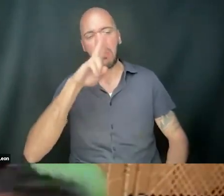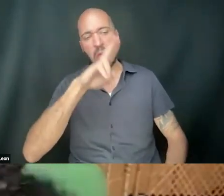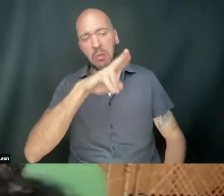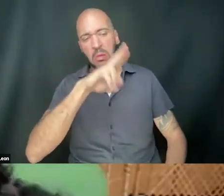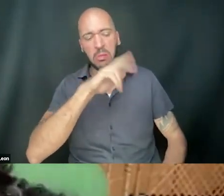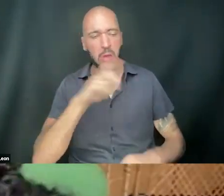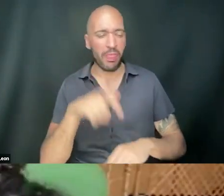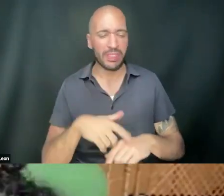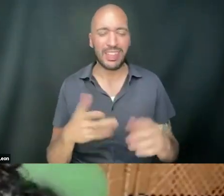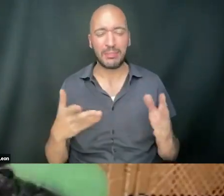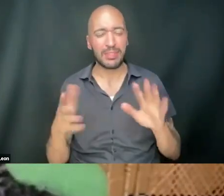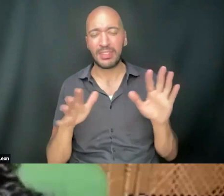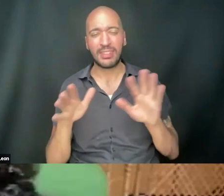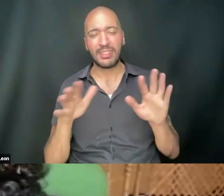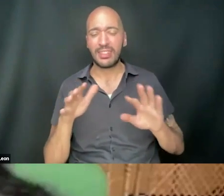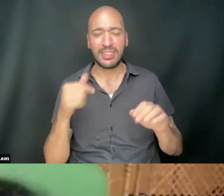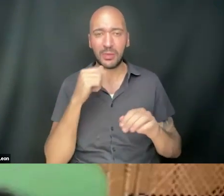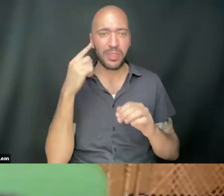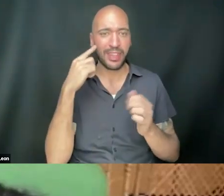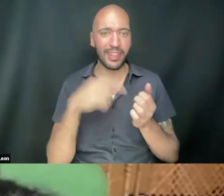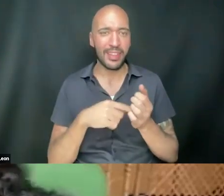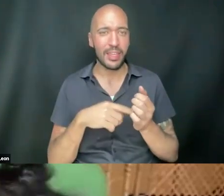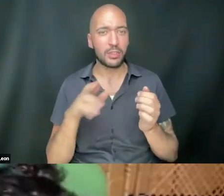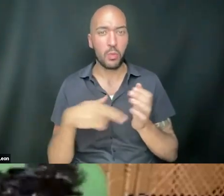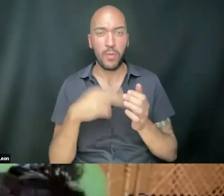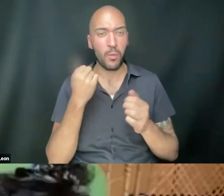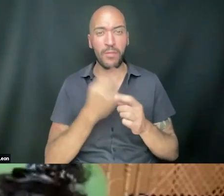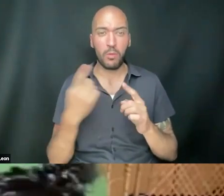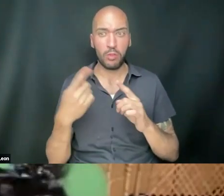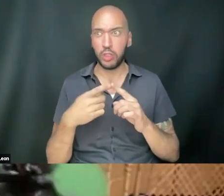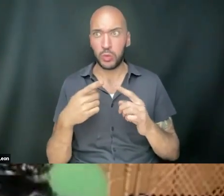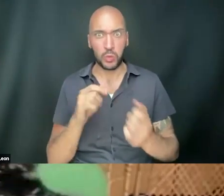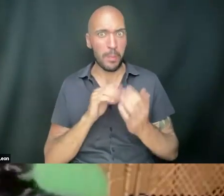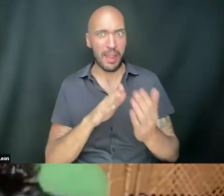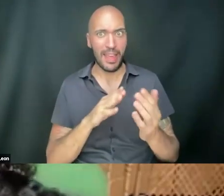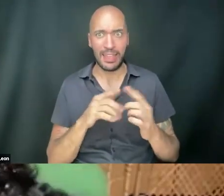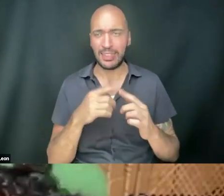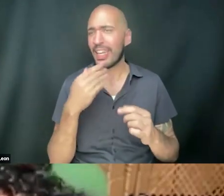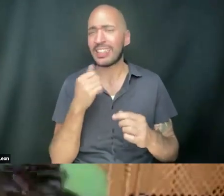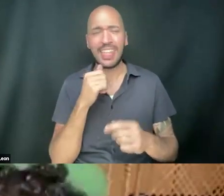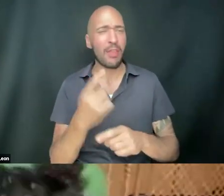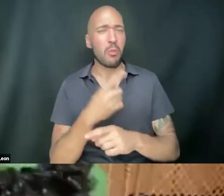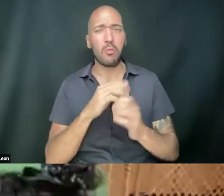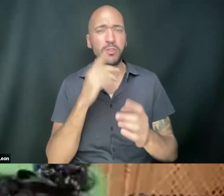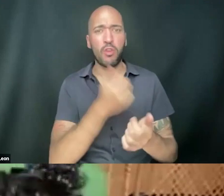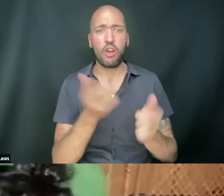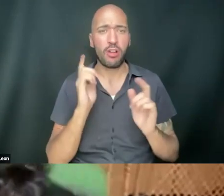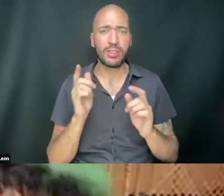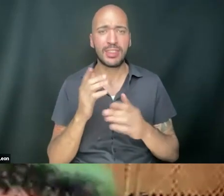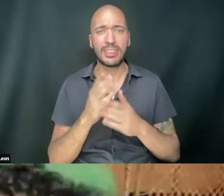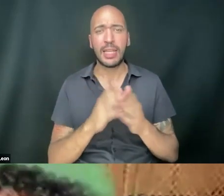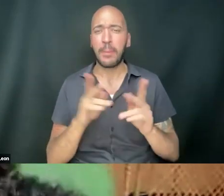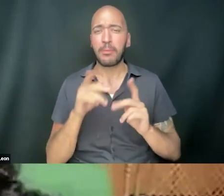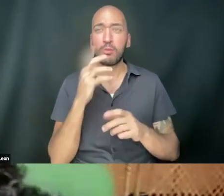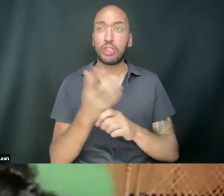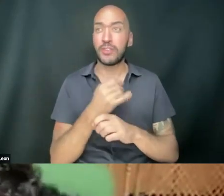And I mean, I don't think that's the, that's the, that's the role for everyone to play, nor is it the approach that we should have with everyone. Some people don't deserve that much grace, you know?